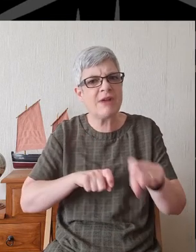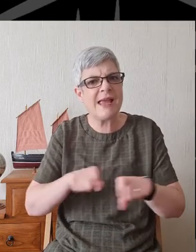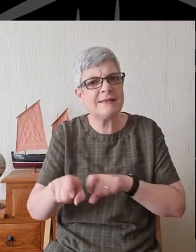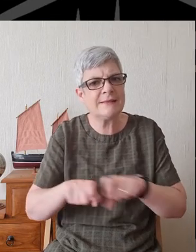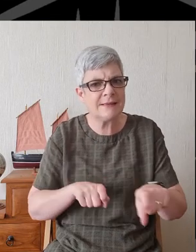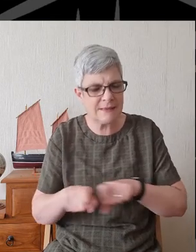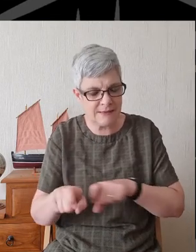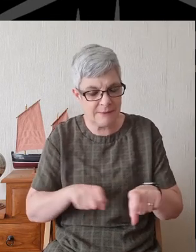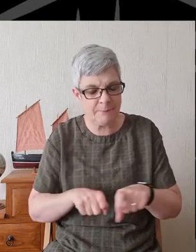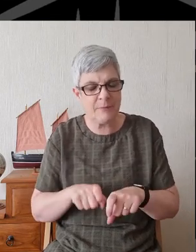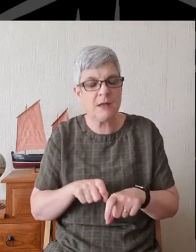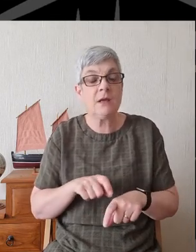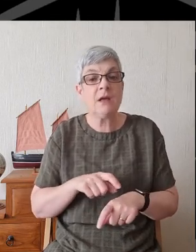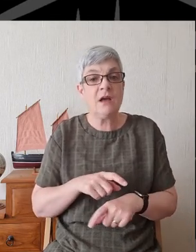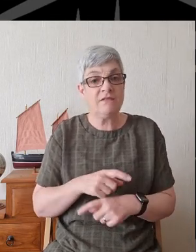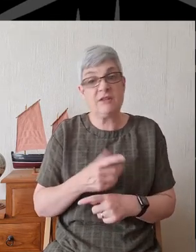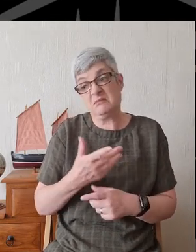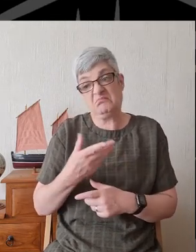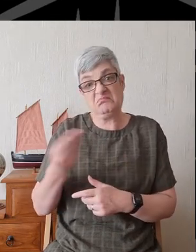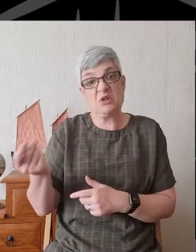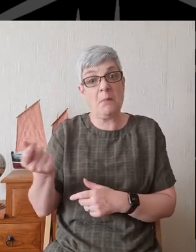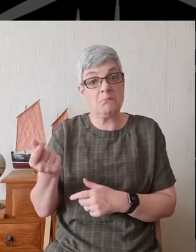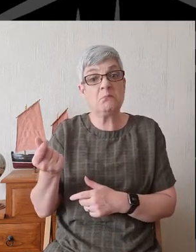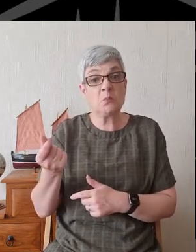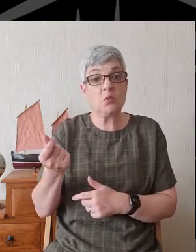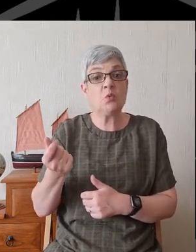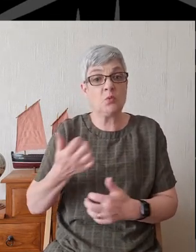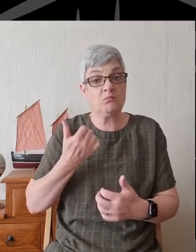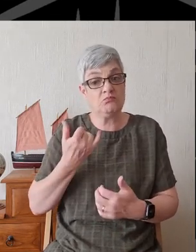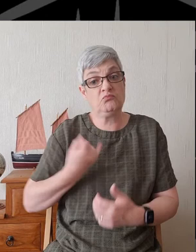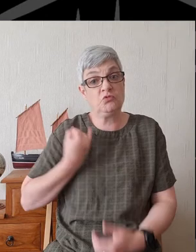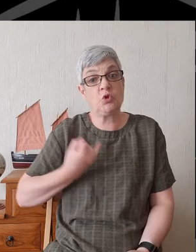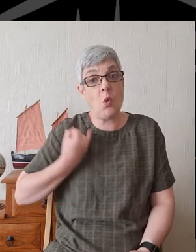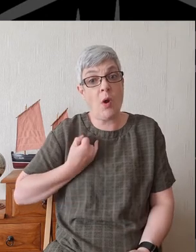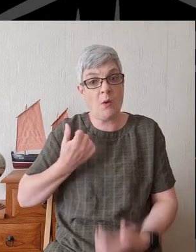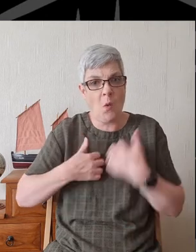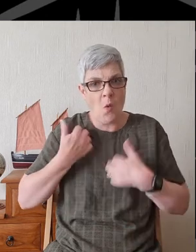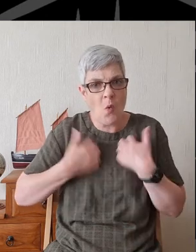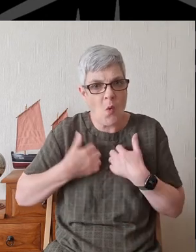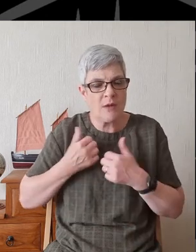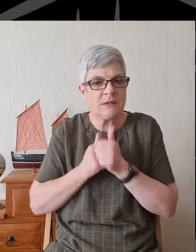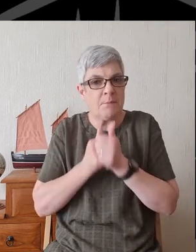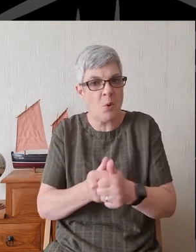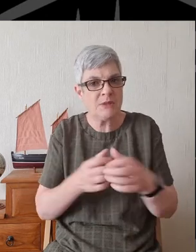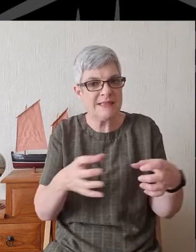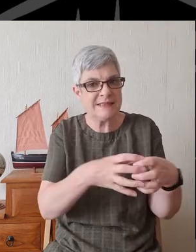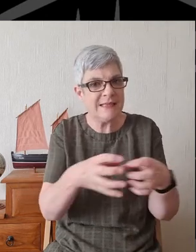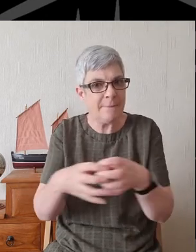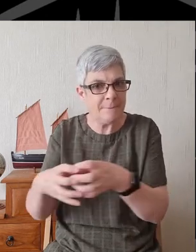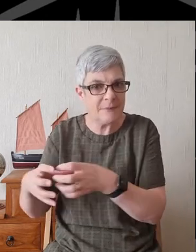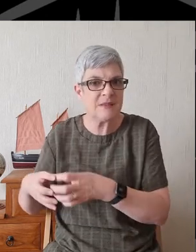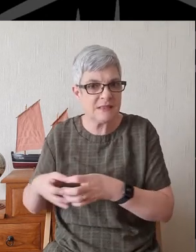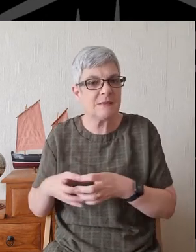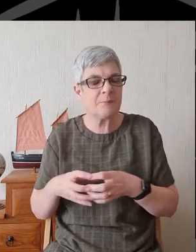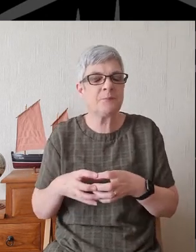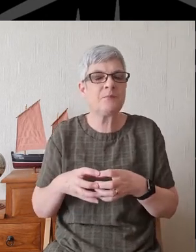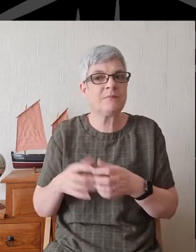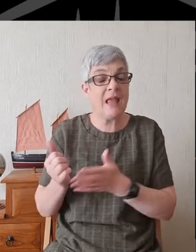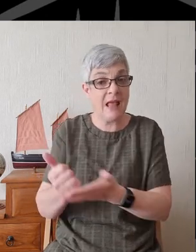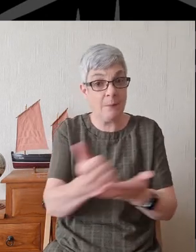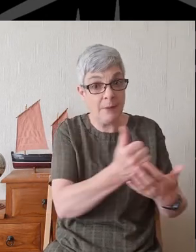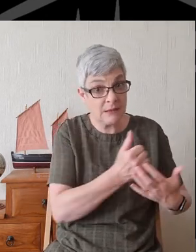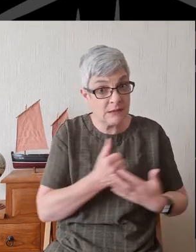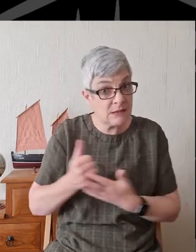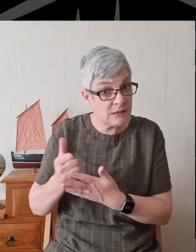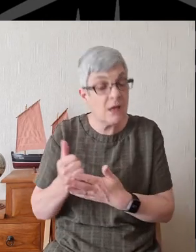For those of us Who enjoy The passion That comes with Supporting our teams Help us to do